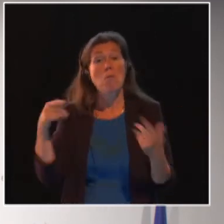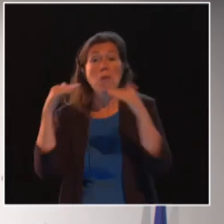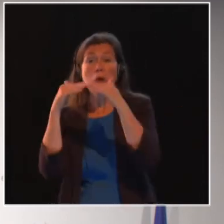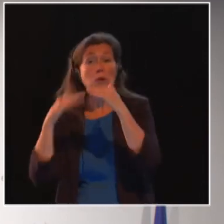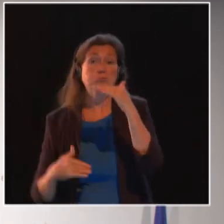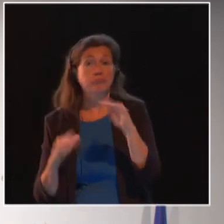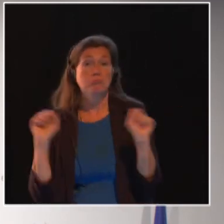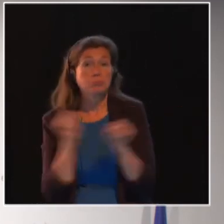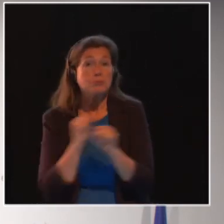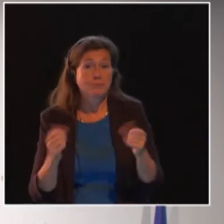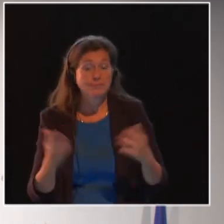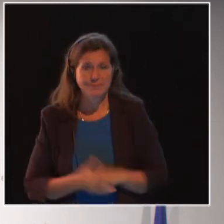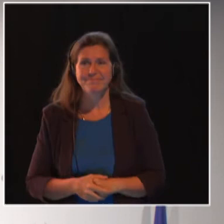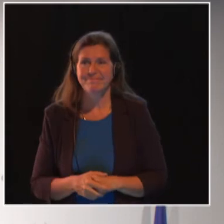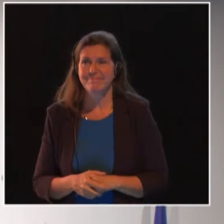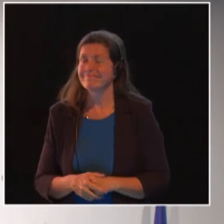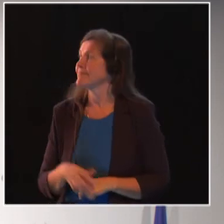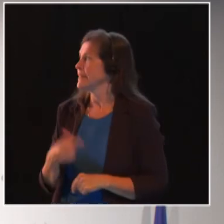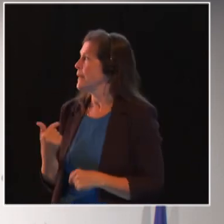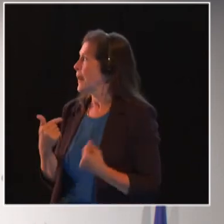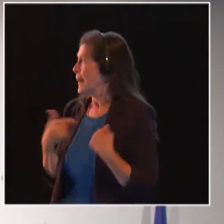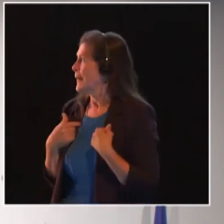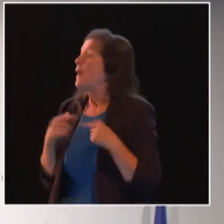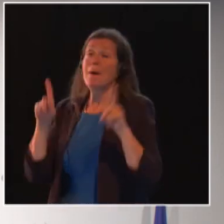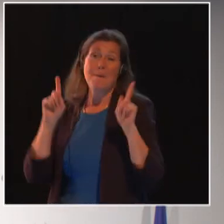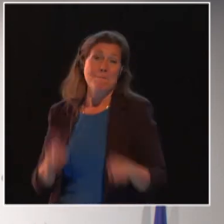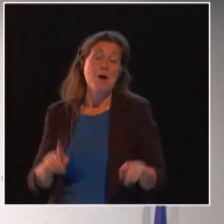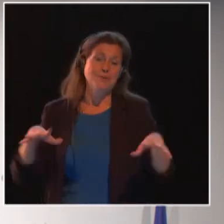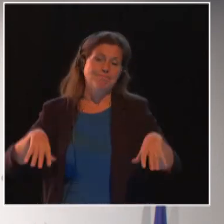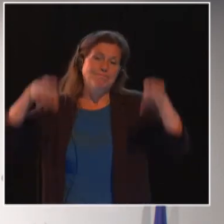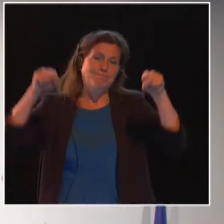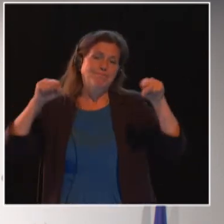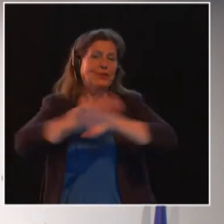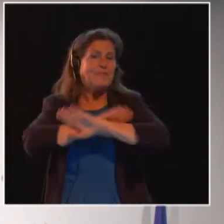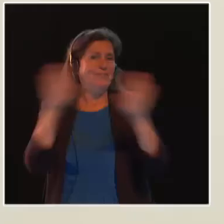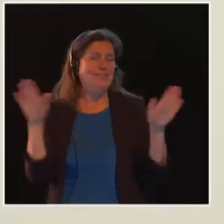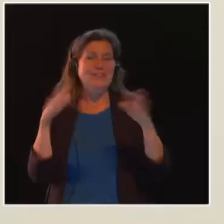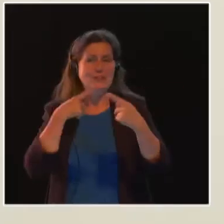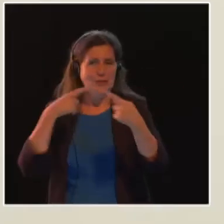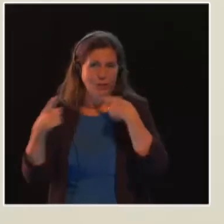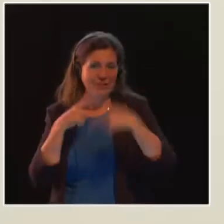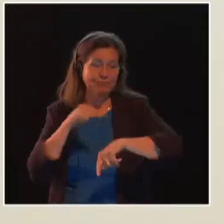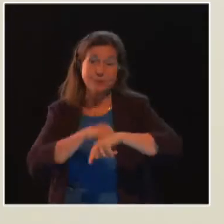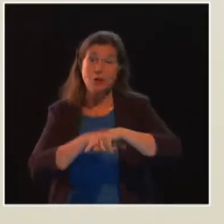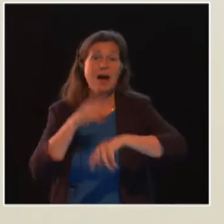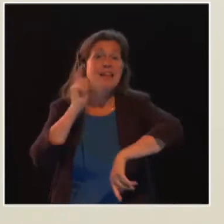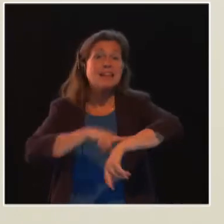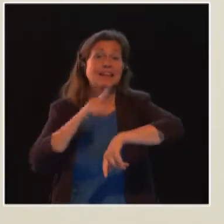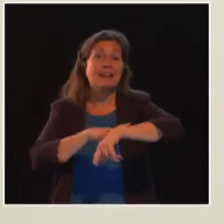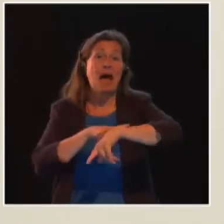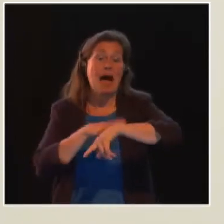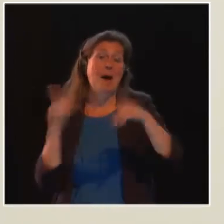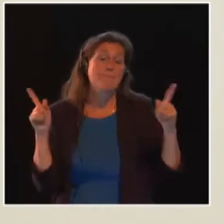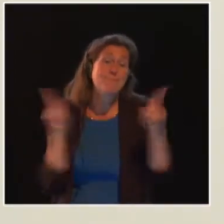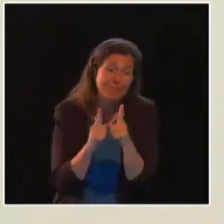I apologize to our panelists. We're going to have to leave the conversation there. Unfortunately, we're out of time. But it was